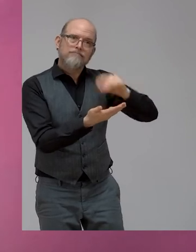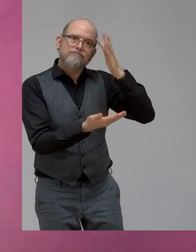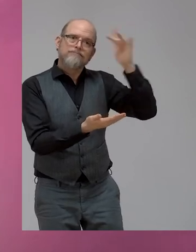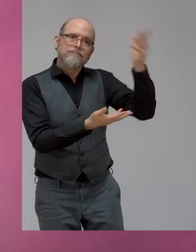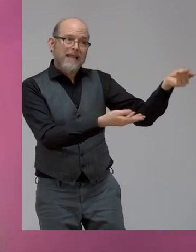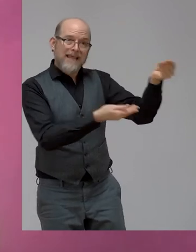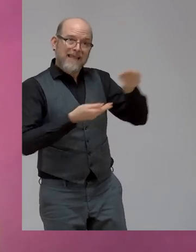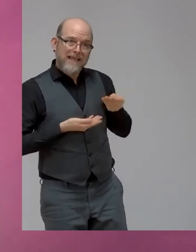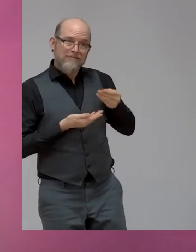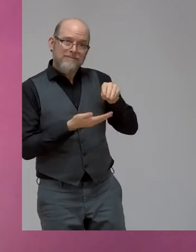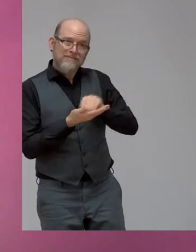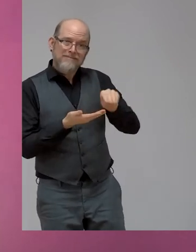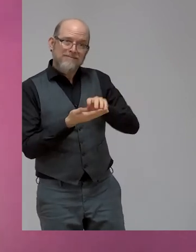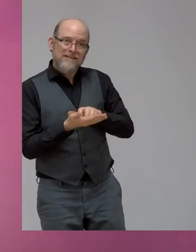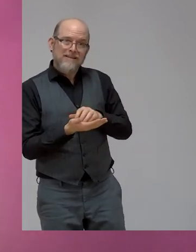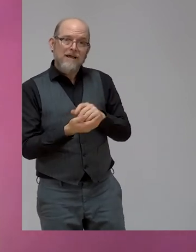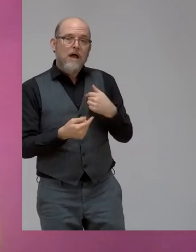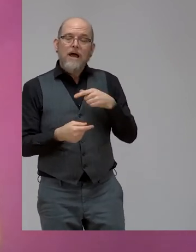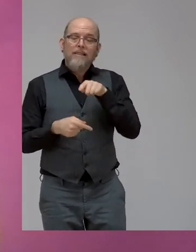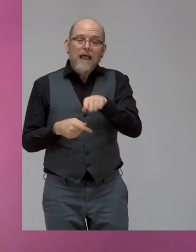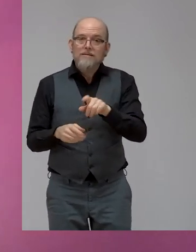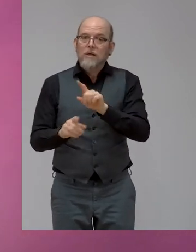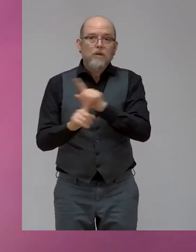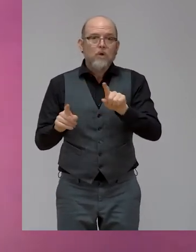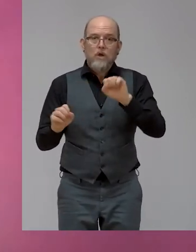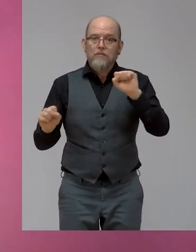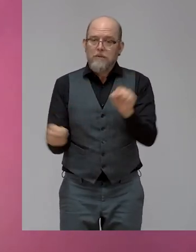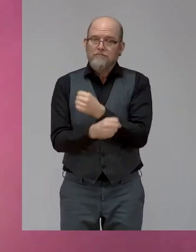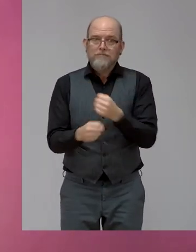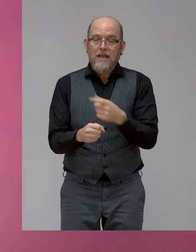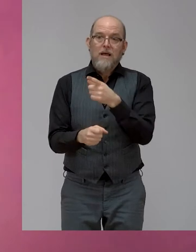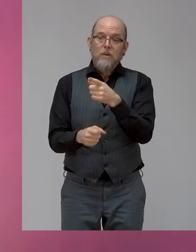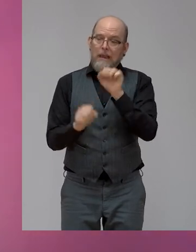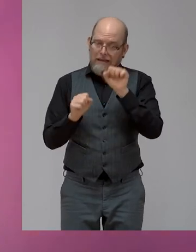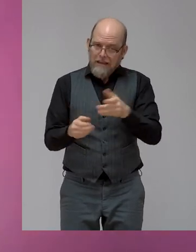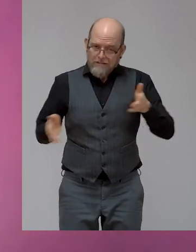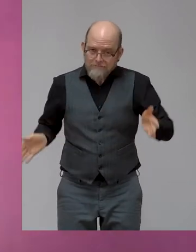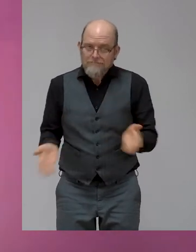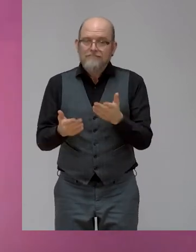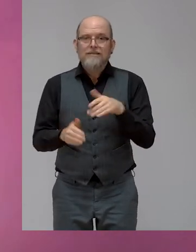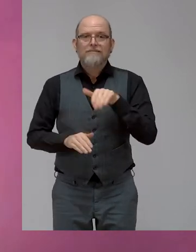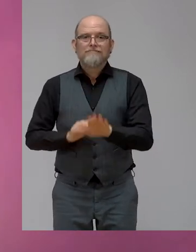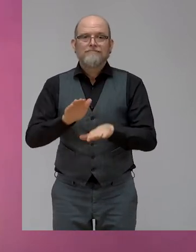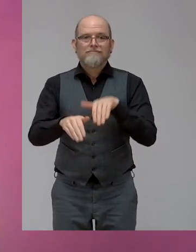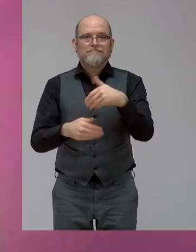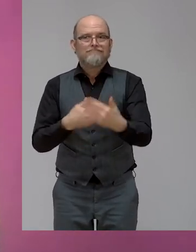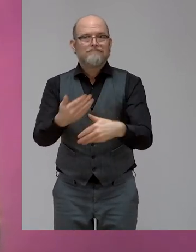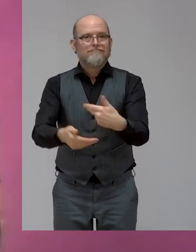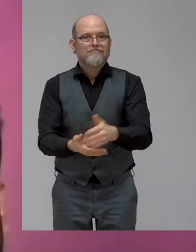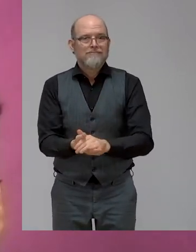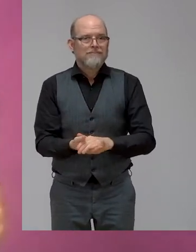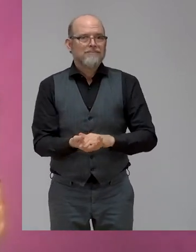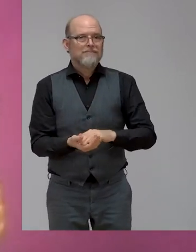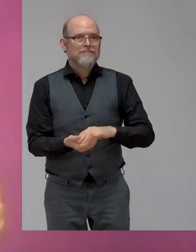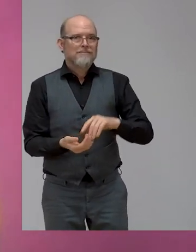nothing is impossible if you just start. And it's from India's poet laureate, Tagore. It's a very short